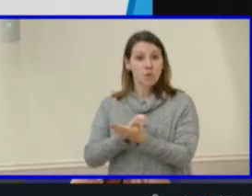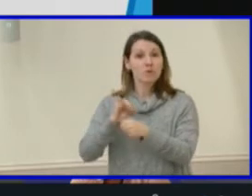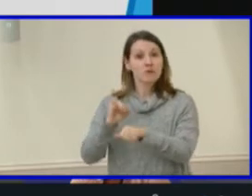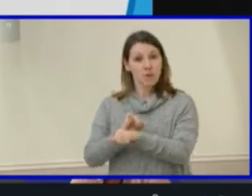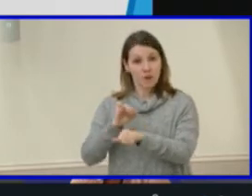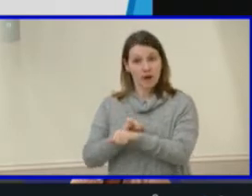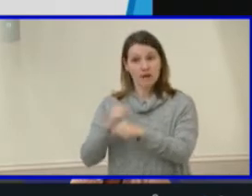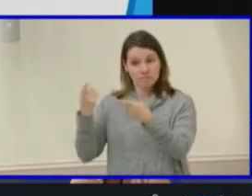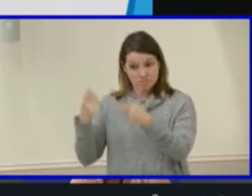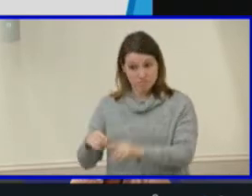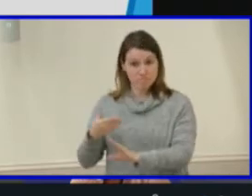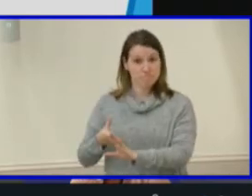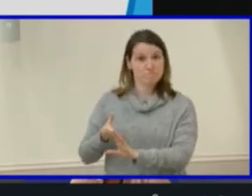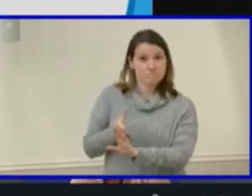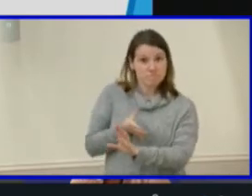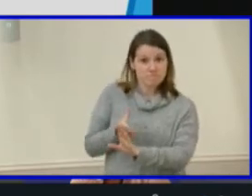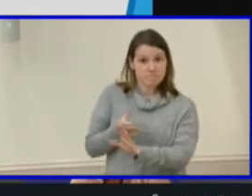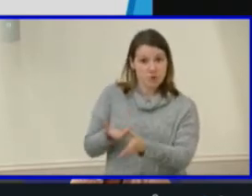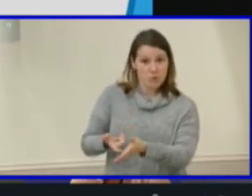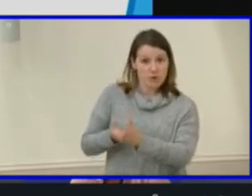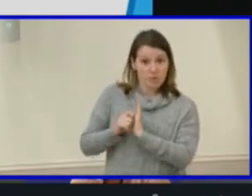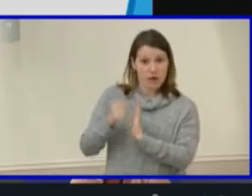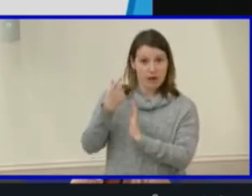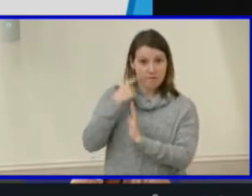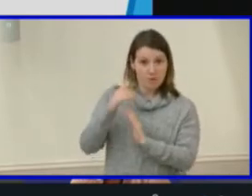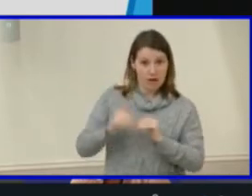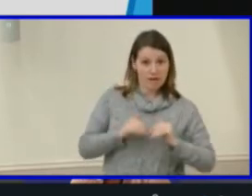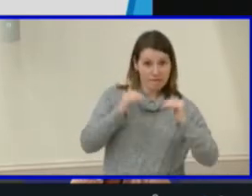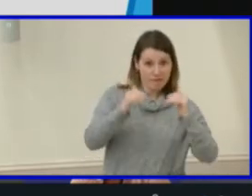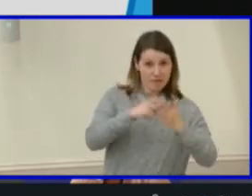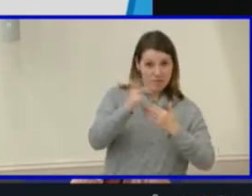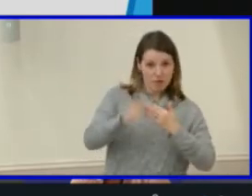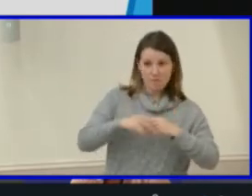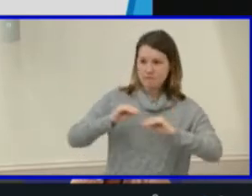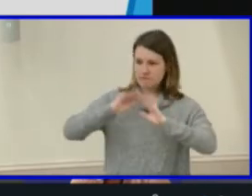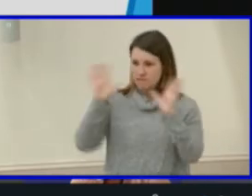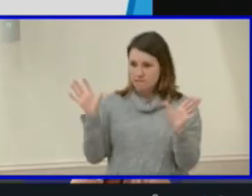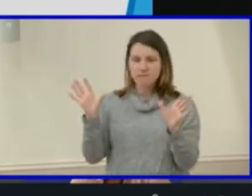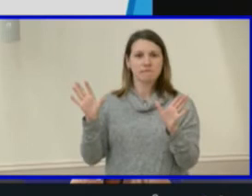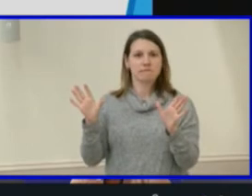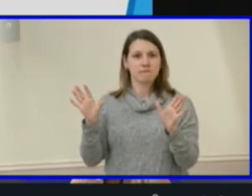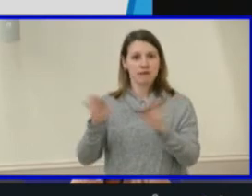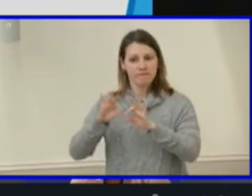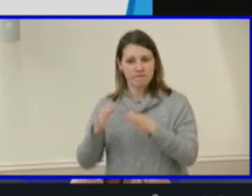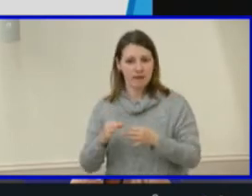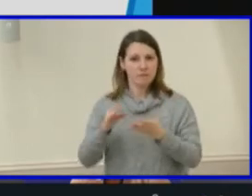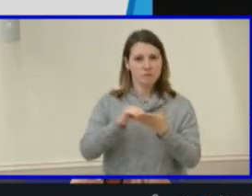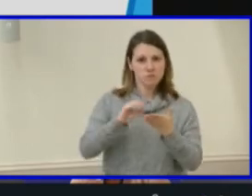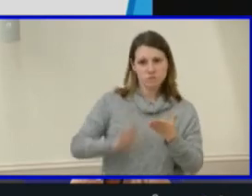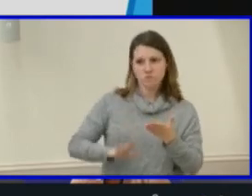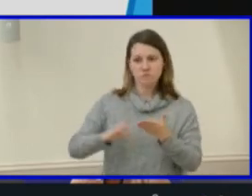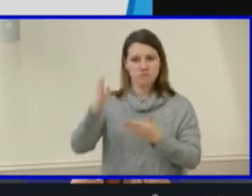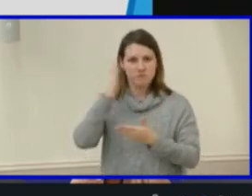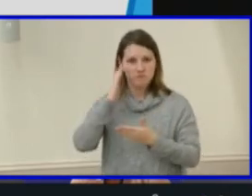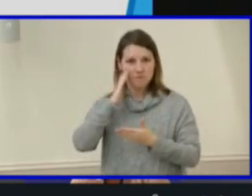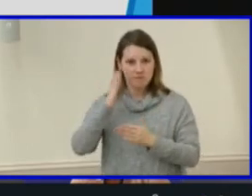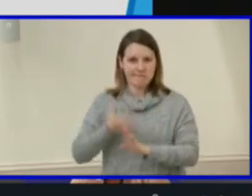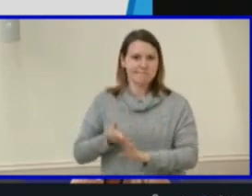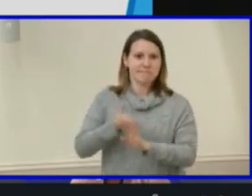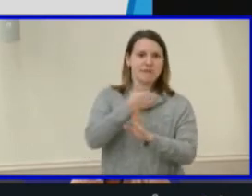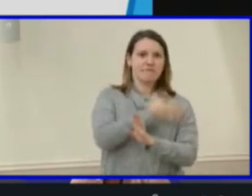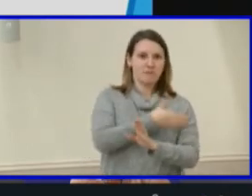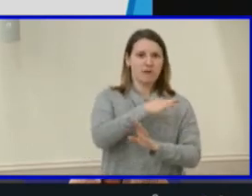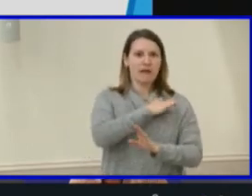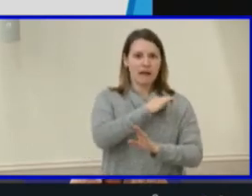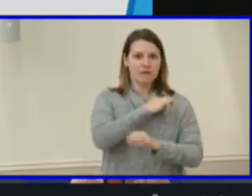required for advanced programs are transparent and that students are familiar with program requirements well in advance of application